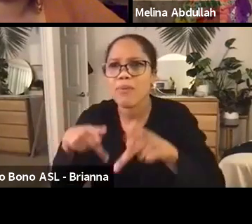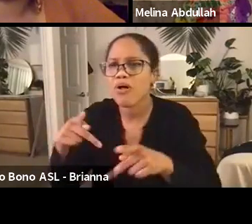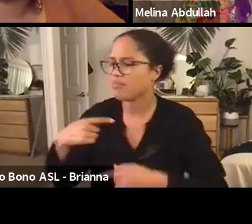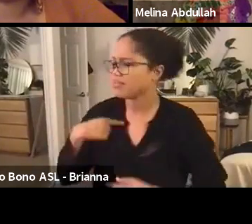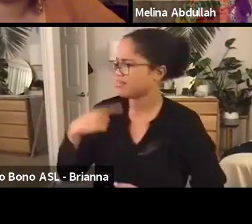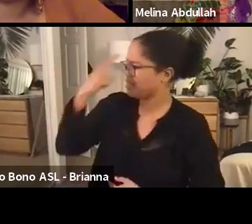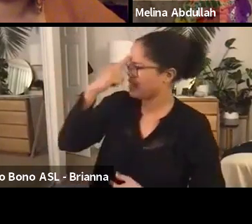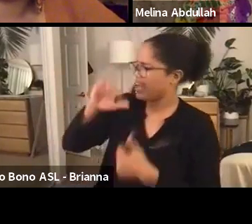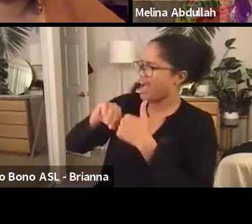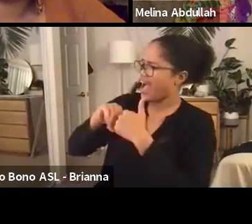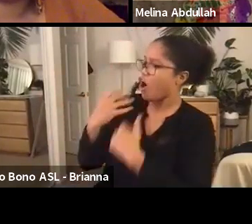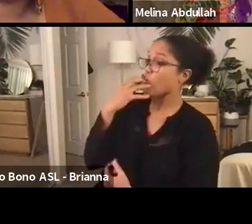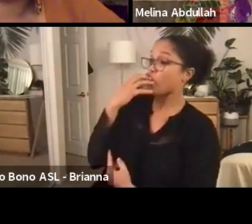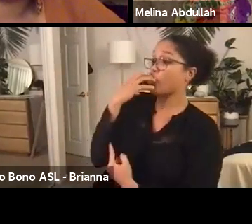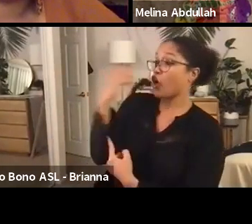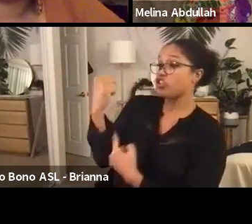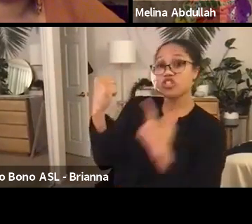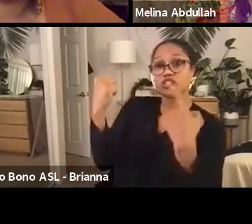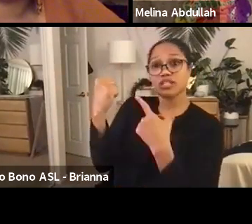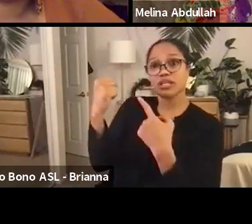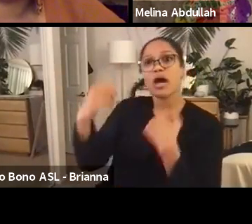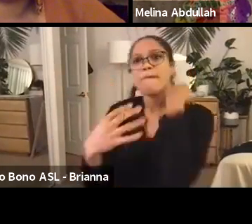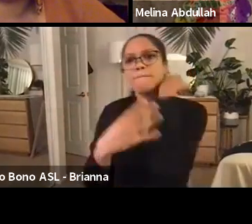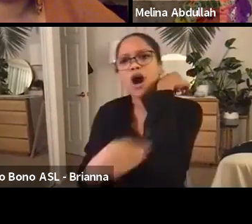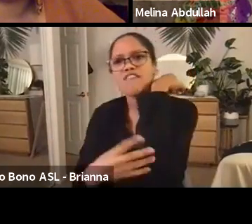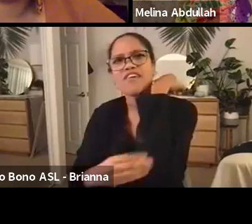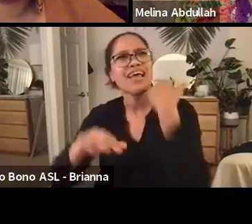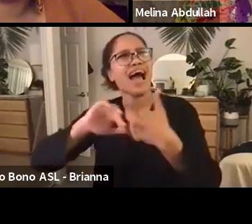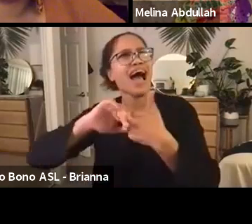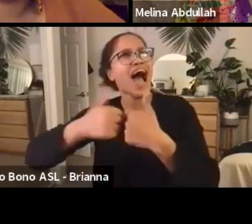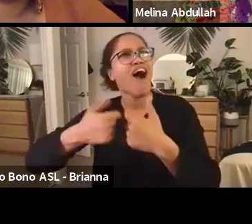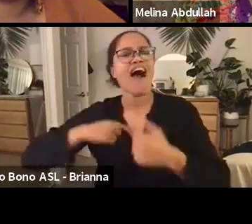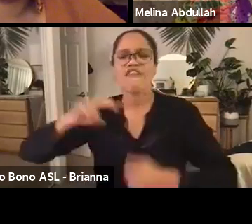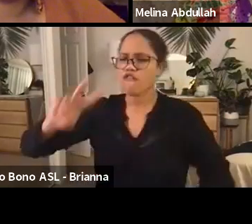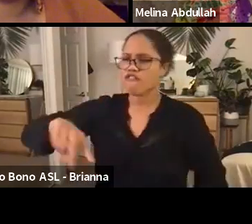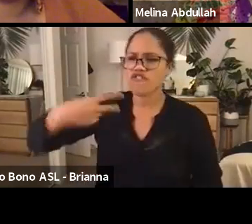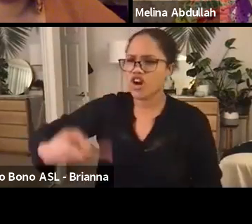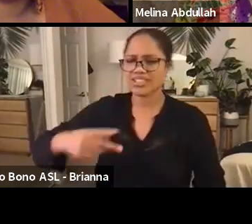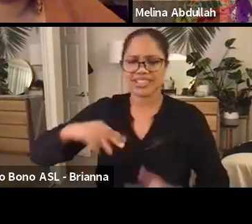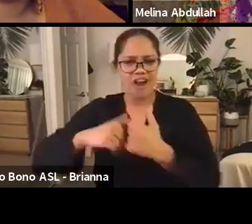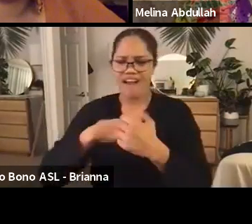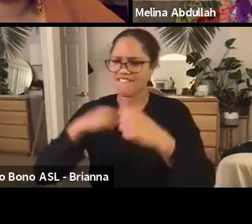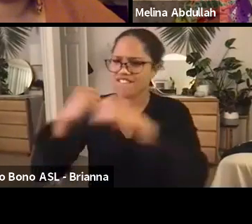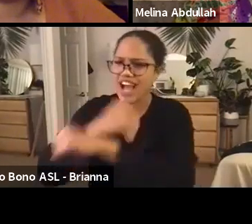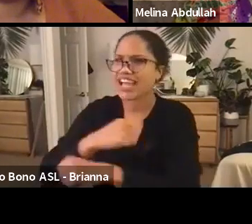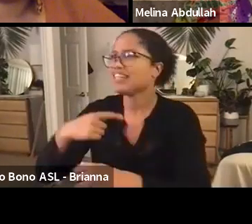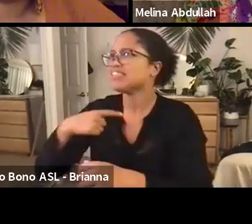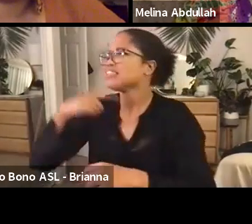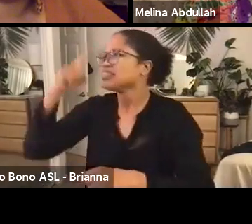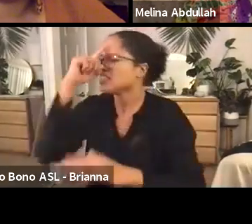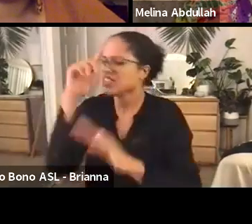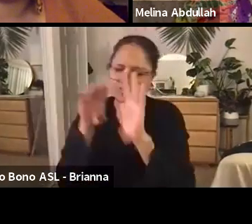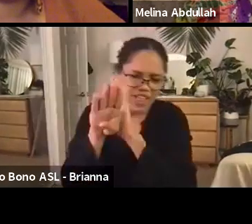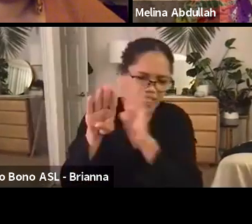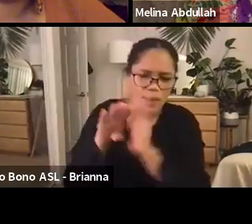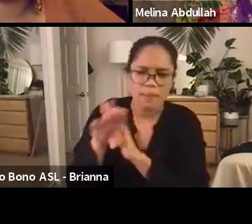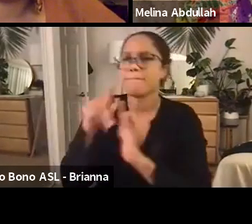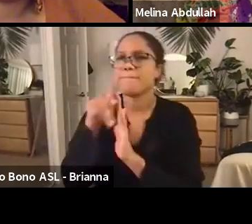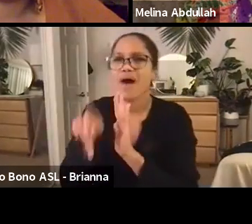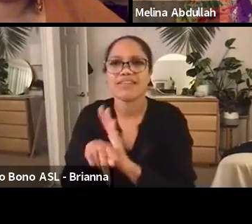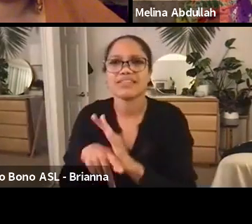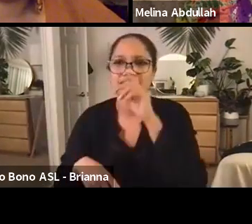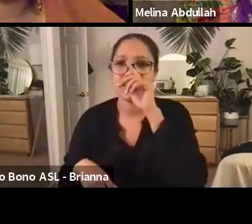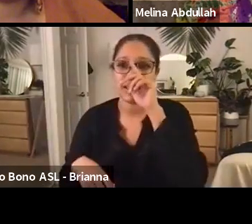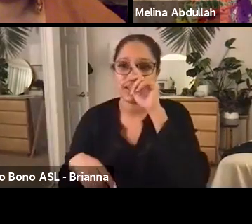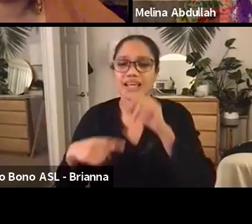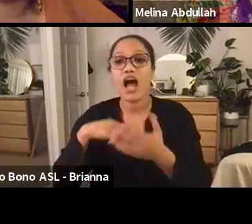is how I, um, really got into learning about urban planning policy and development. And that's ultimately what I learned in school. Um,